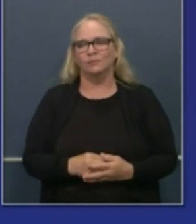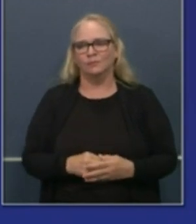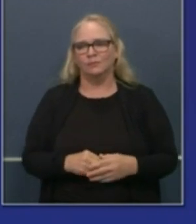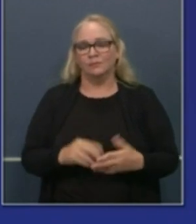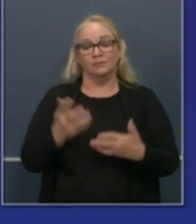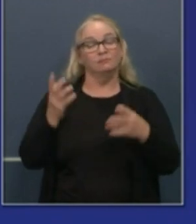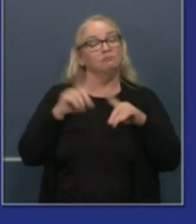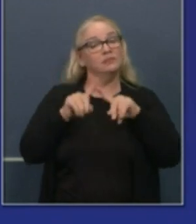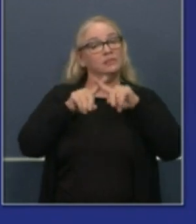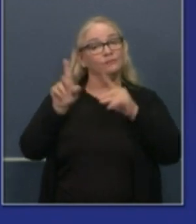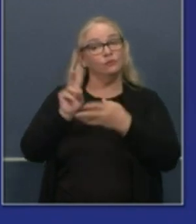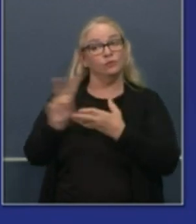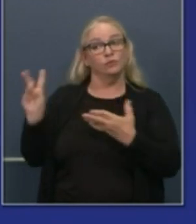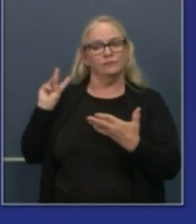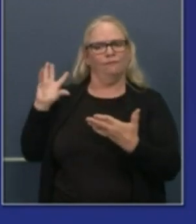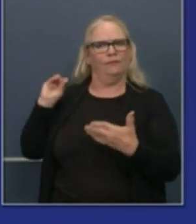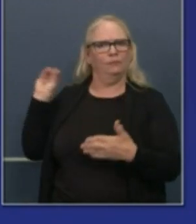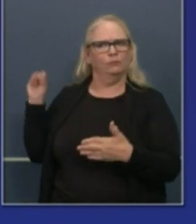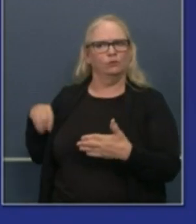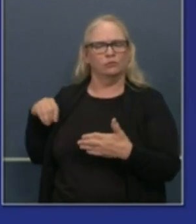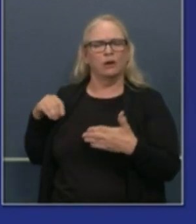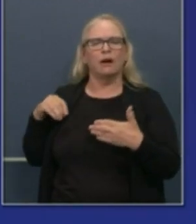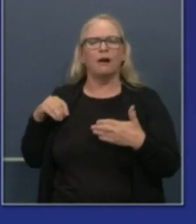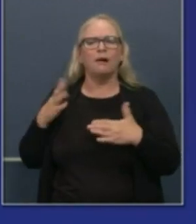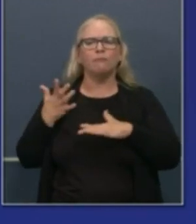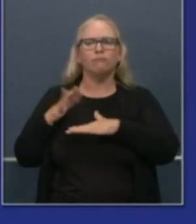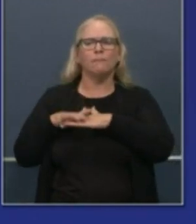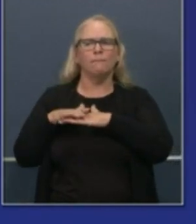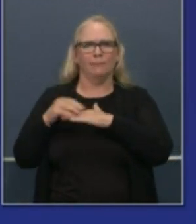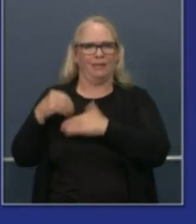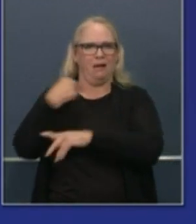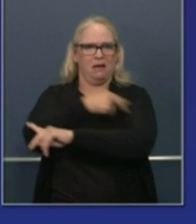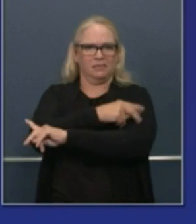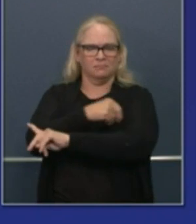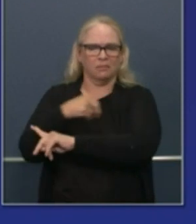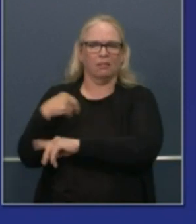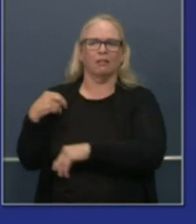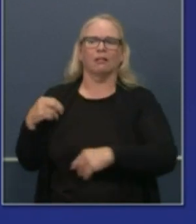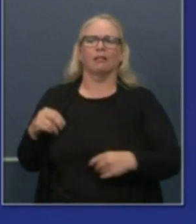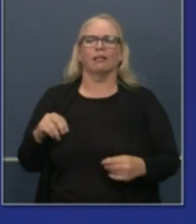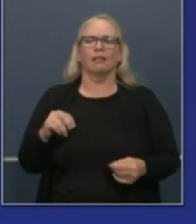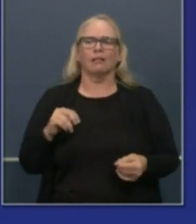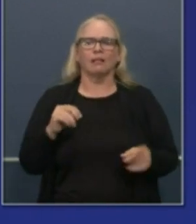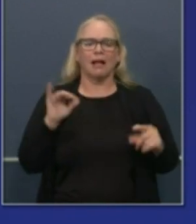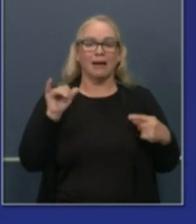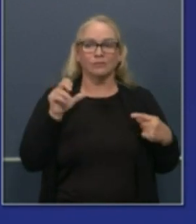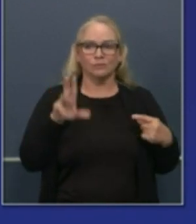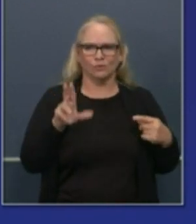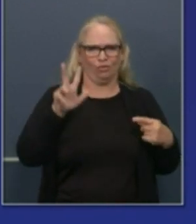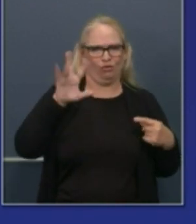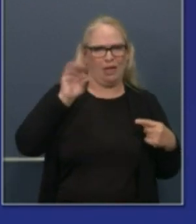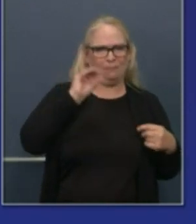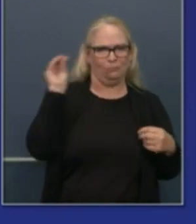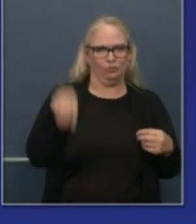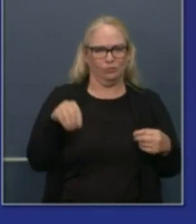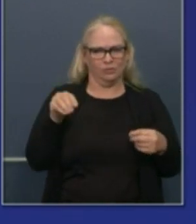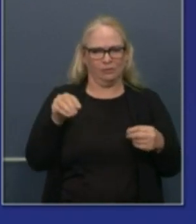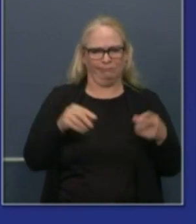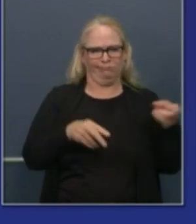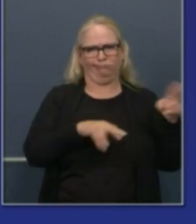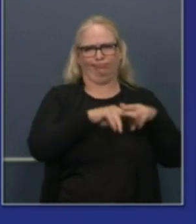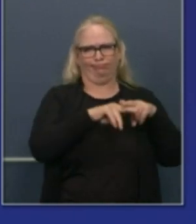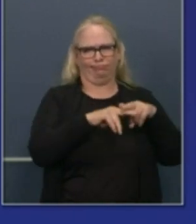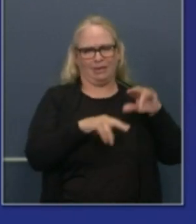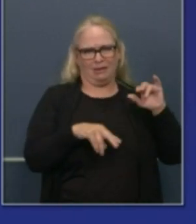percent on the hospitalization increase over a 14-day period. Two weeks ago I announced a 39 percent increase in ICU